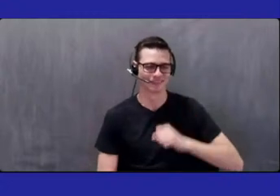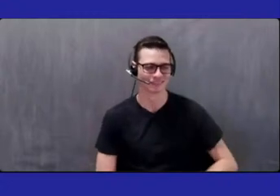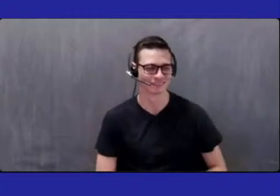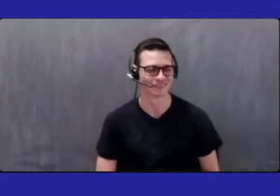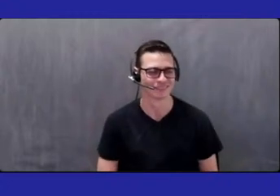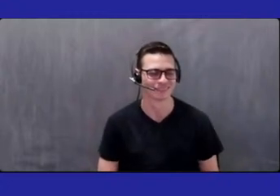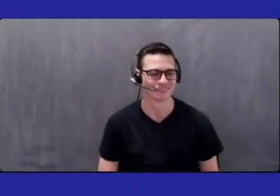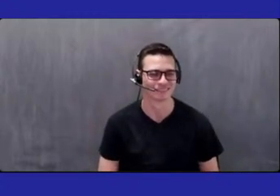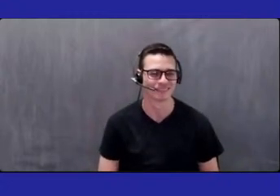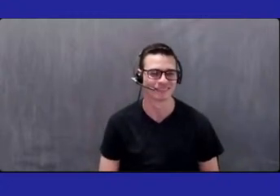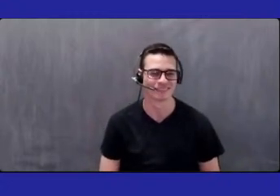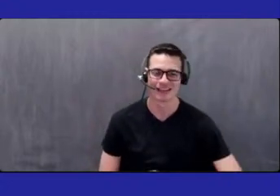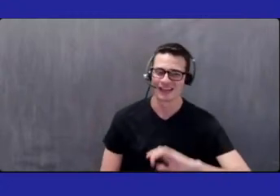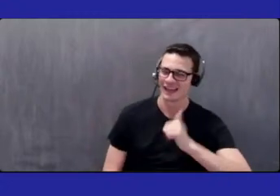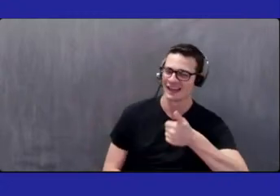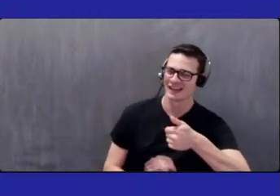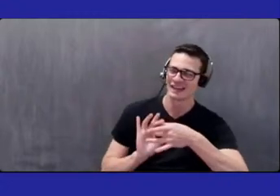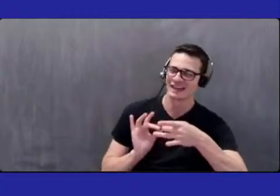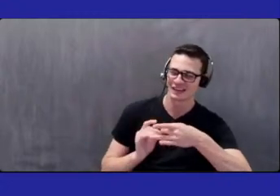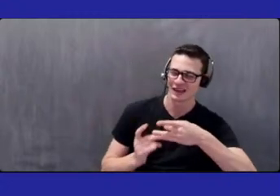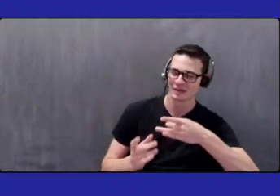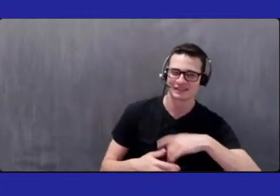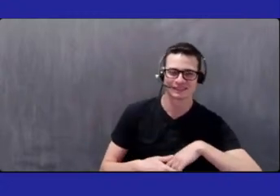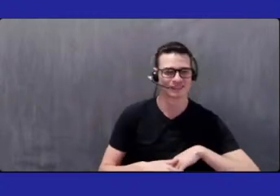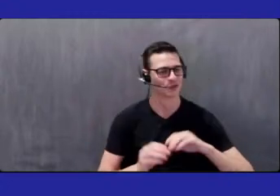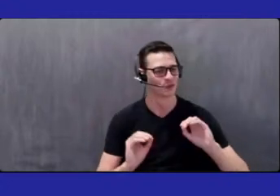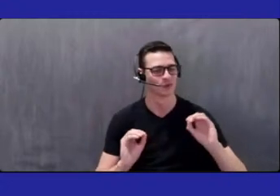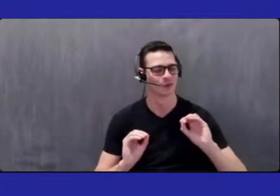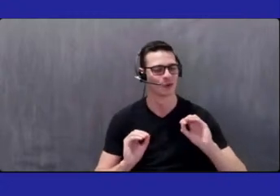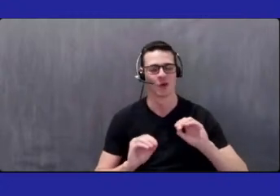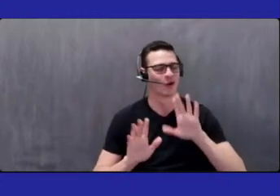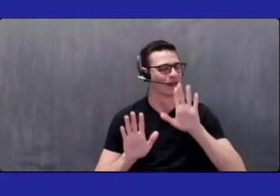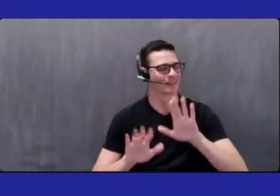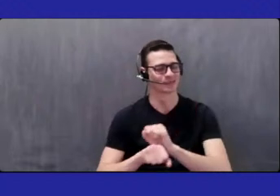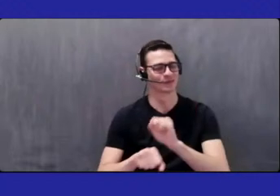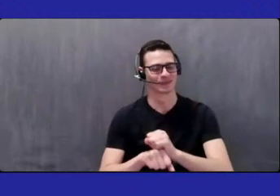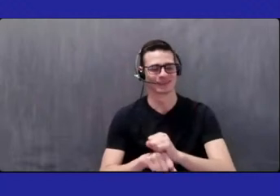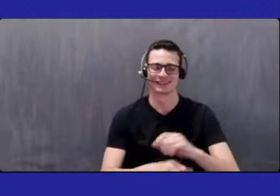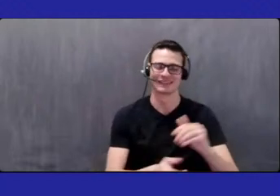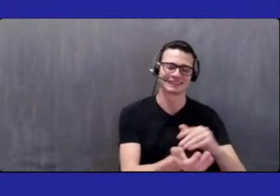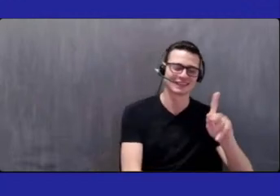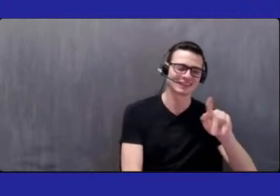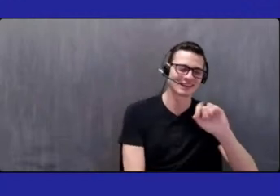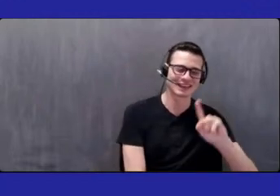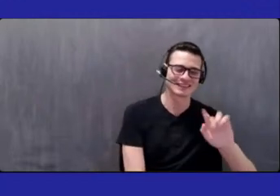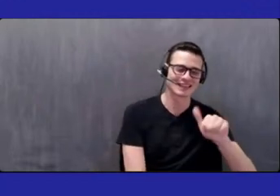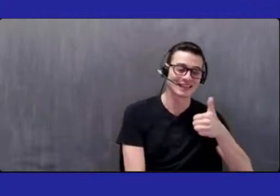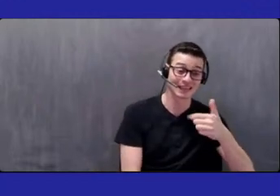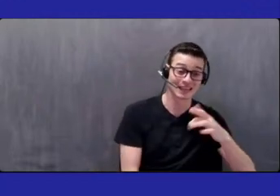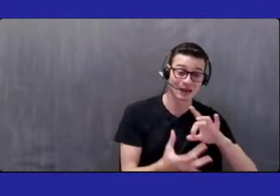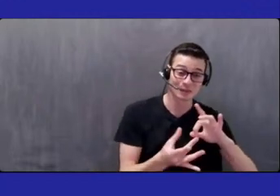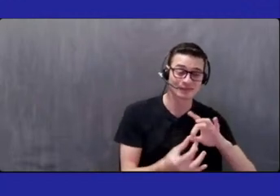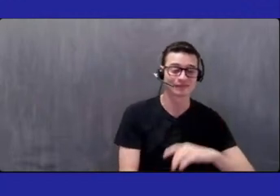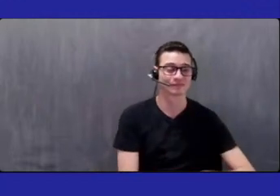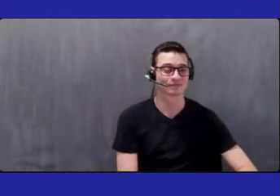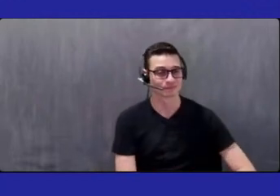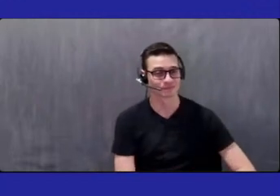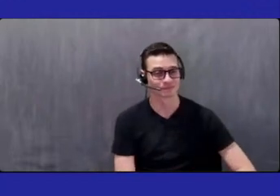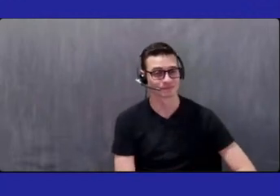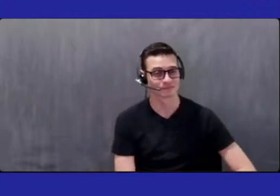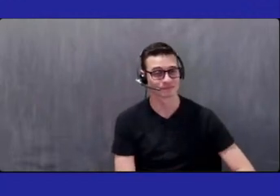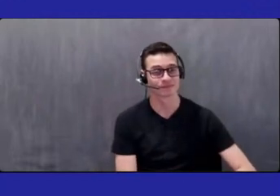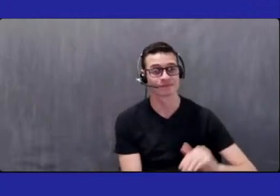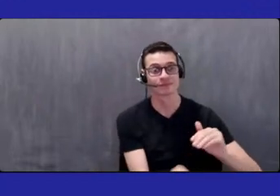do you have any questions or comments? No questions, just excellent work. Dr. Katz, do you have any questions or comments? Dr.